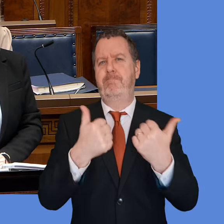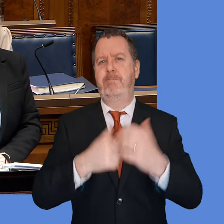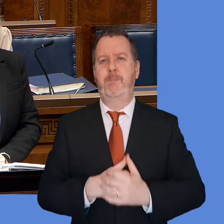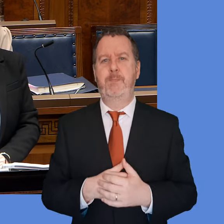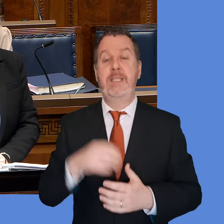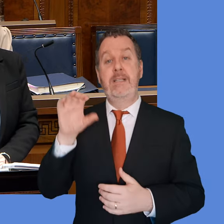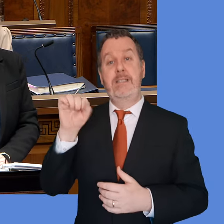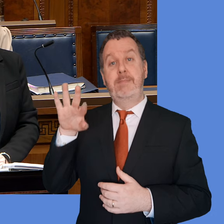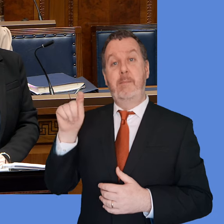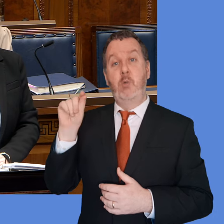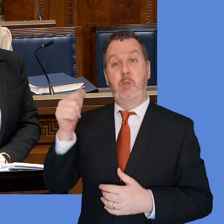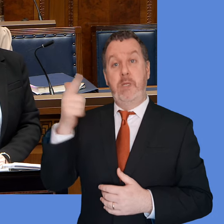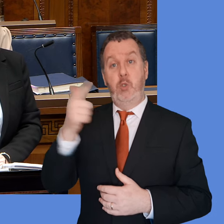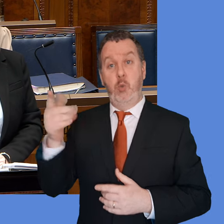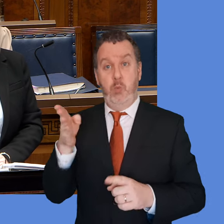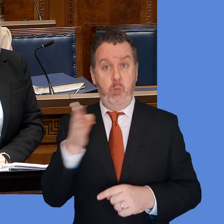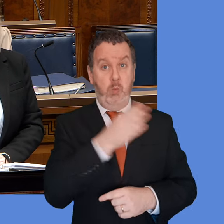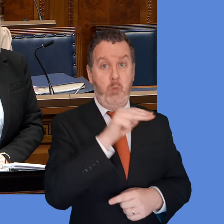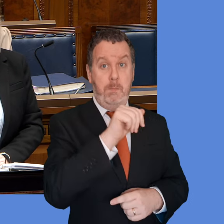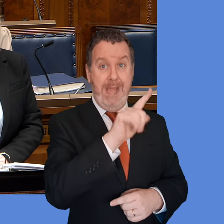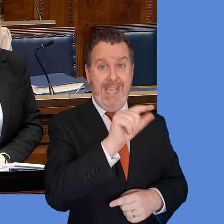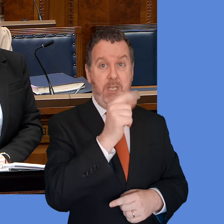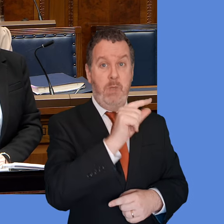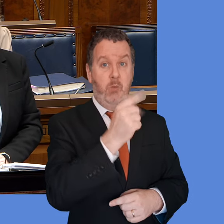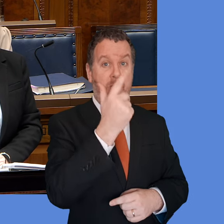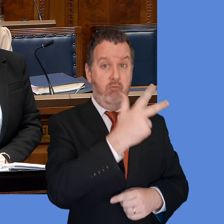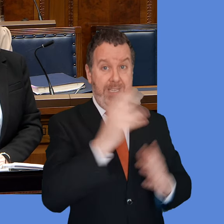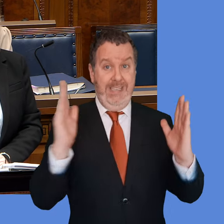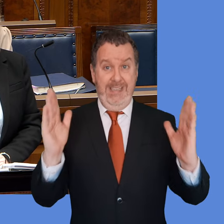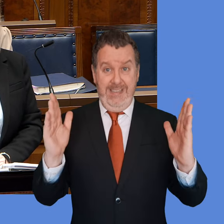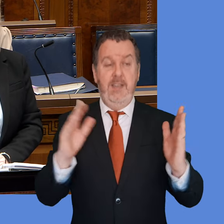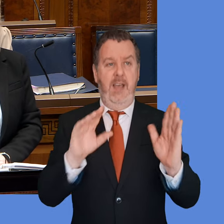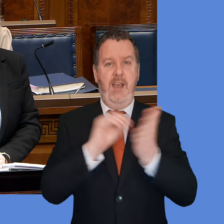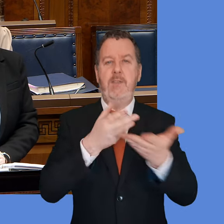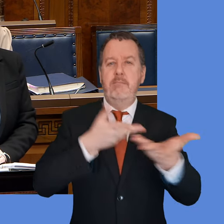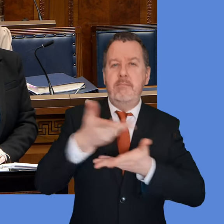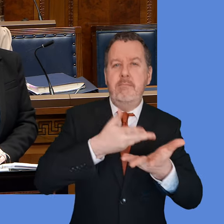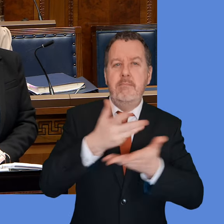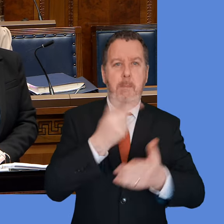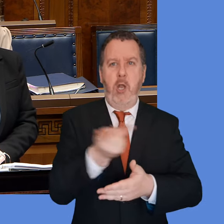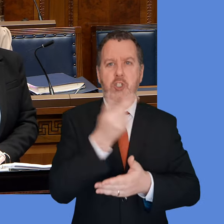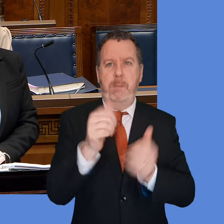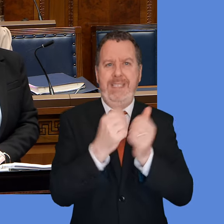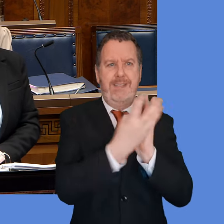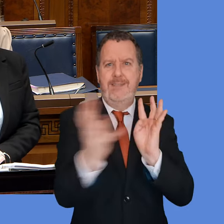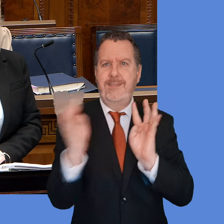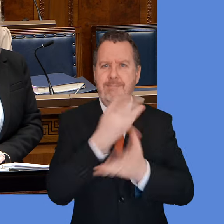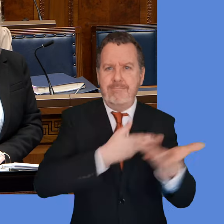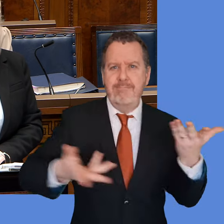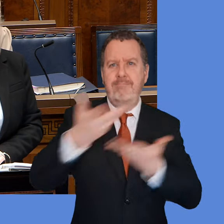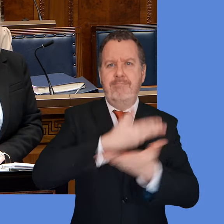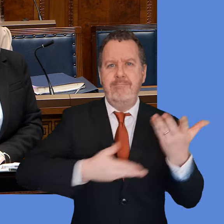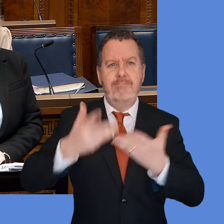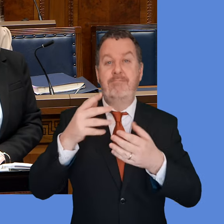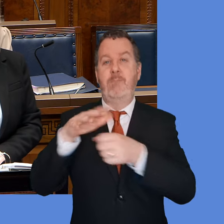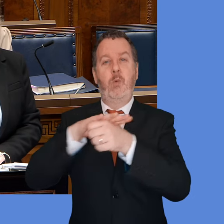and May of 23, the manic discussions were also facilitated between members of the partnership and these brought together key players including the local